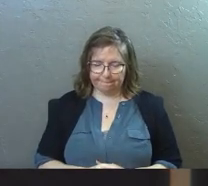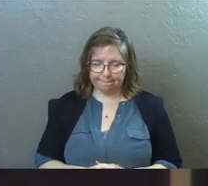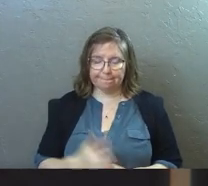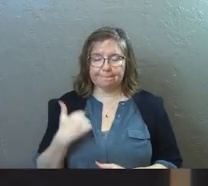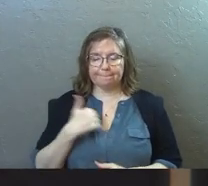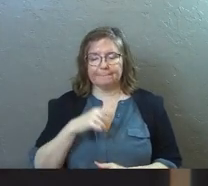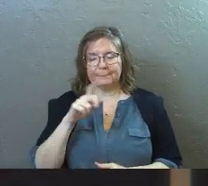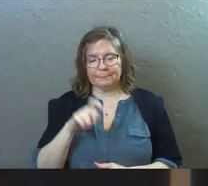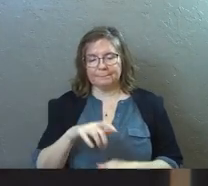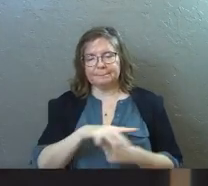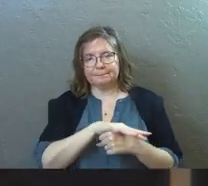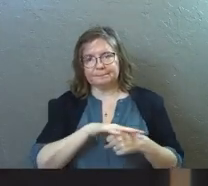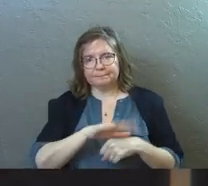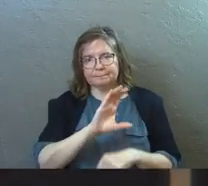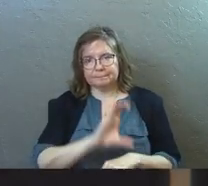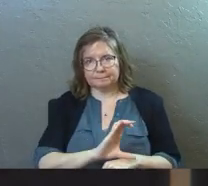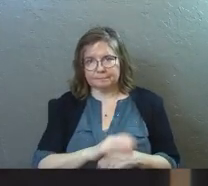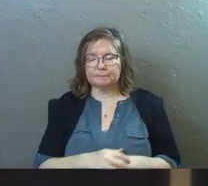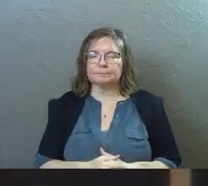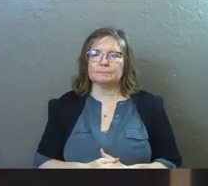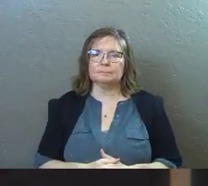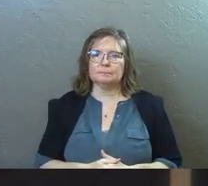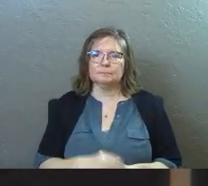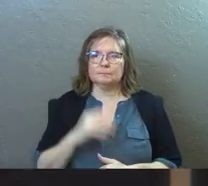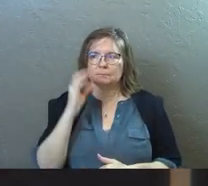We need the local church.